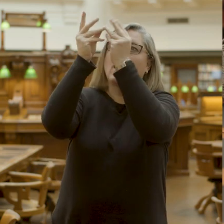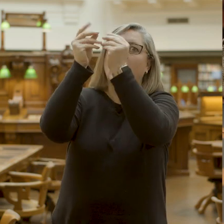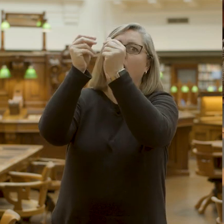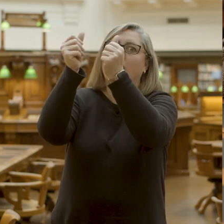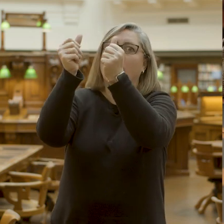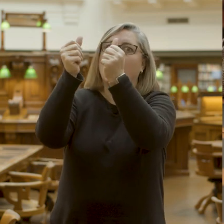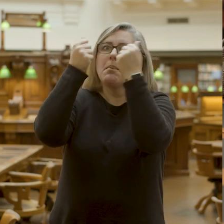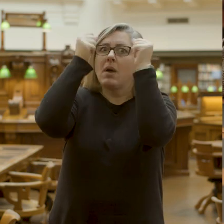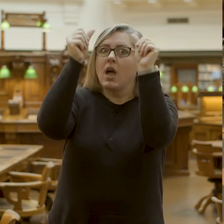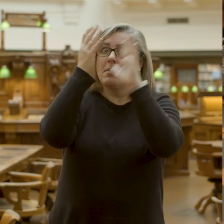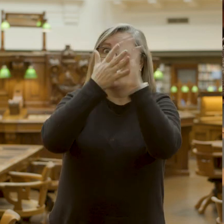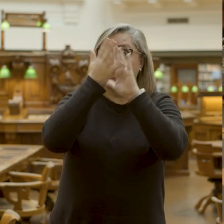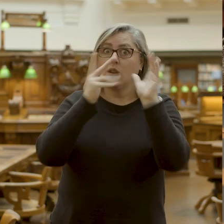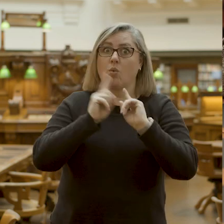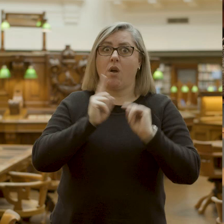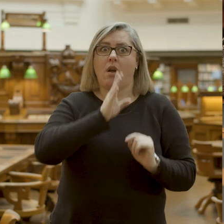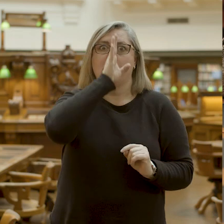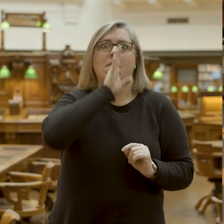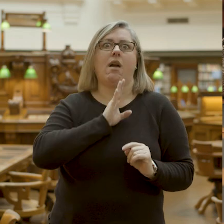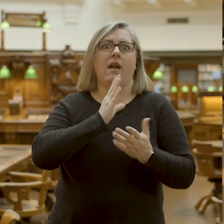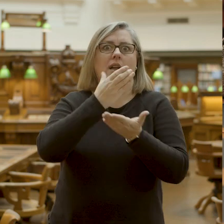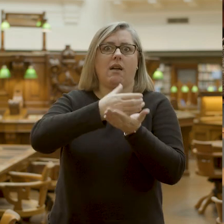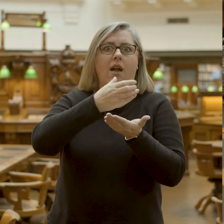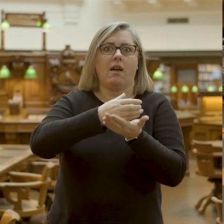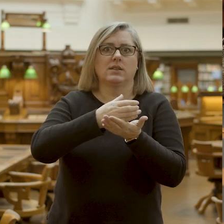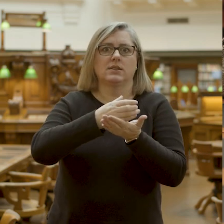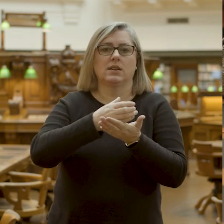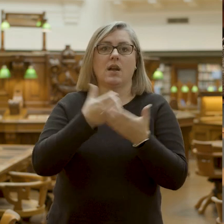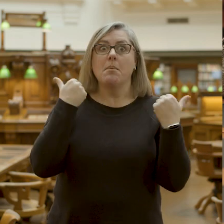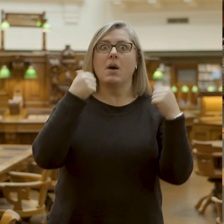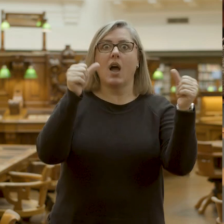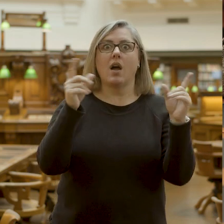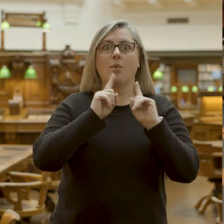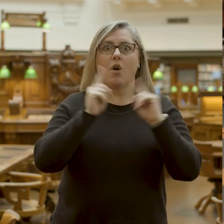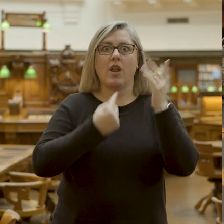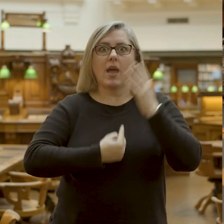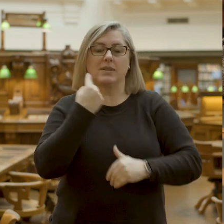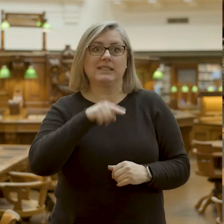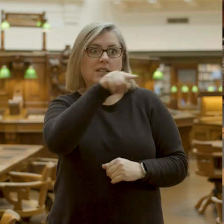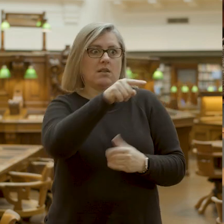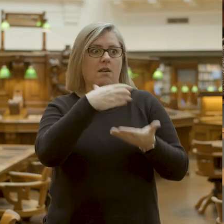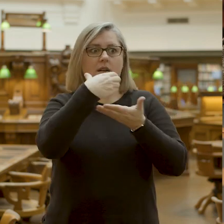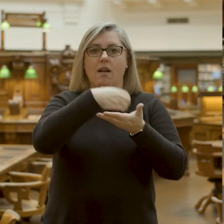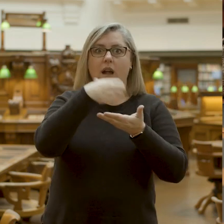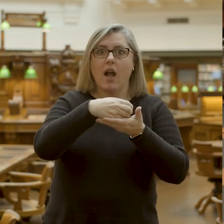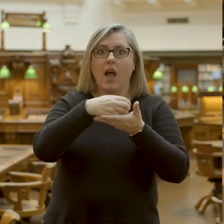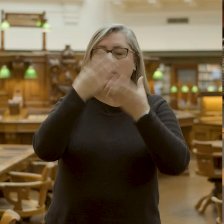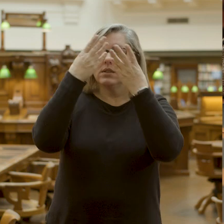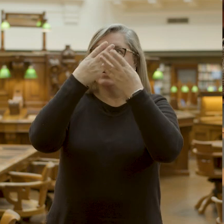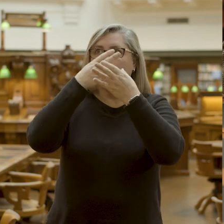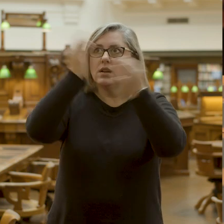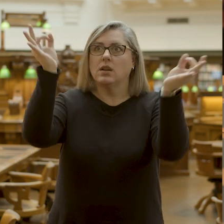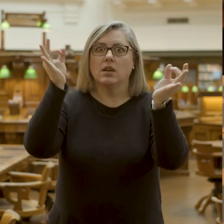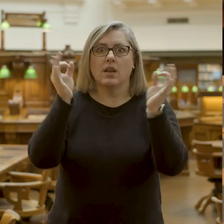leaving you with just a blank card and then the card has vanished as well.